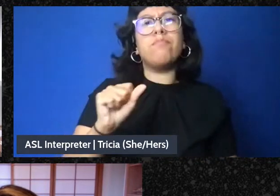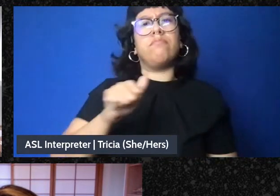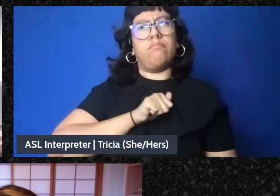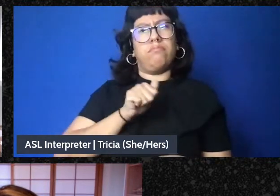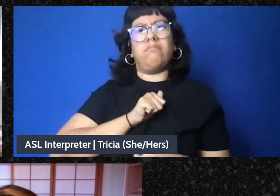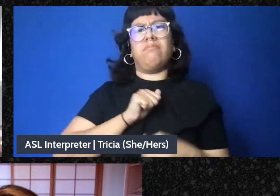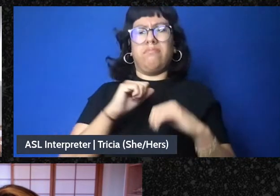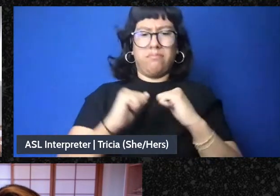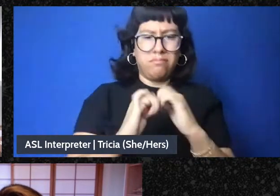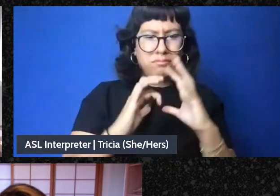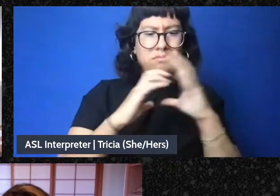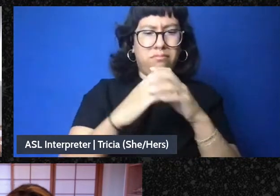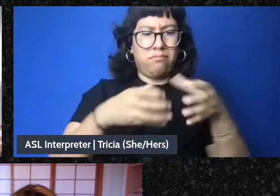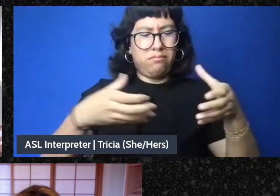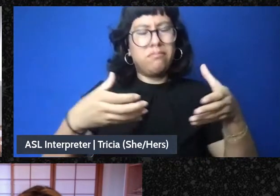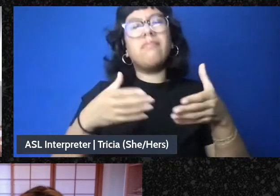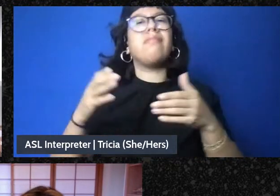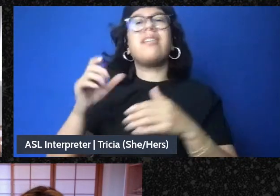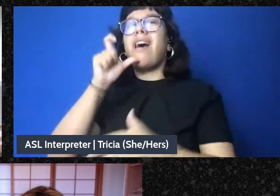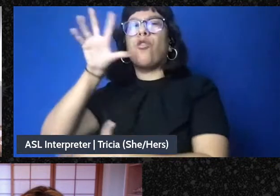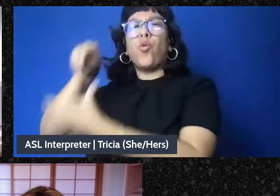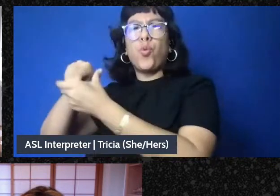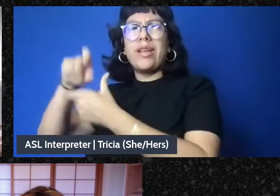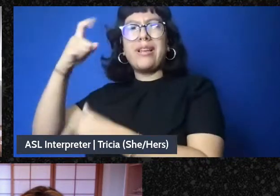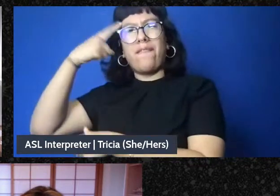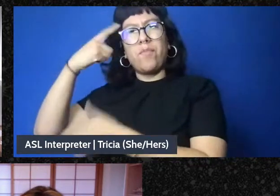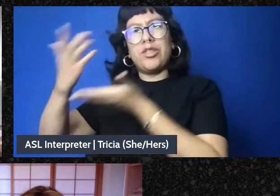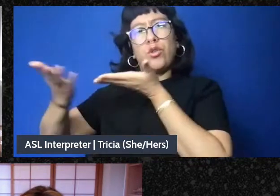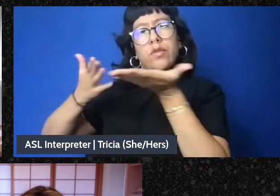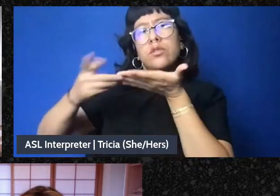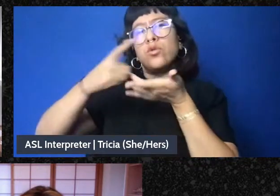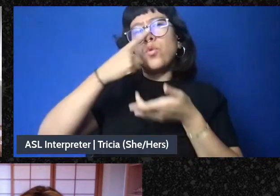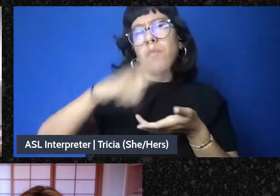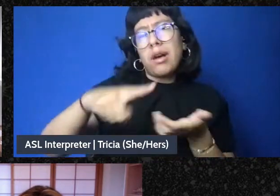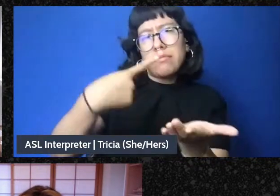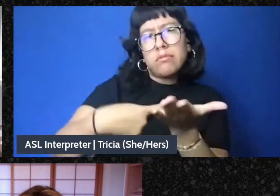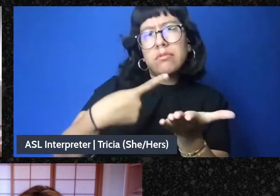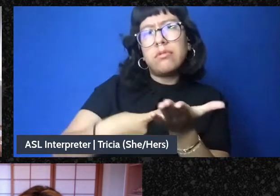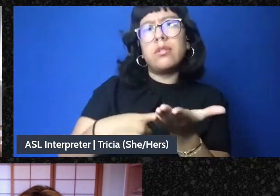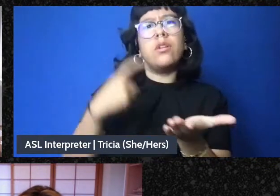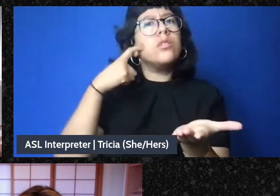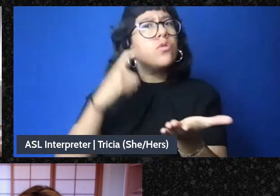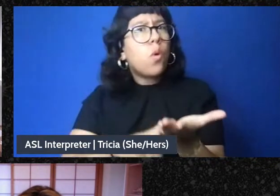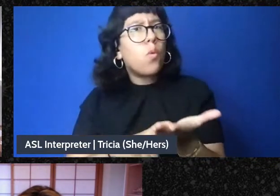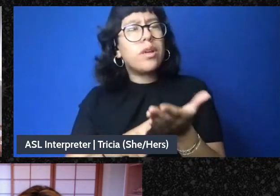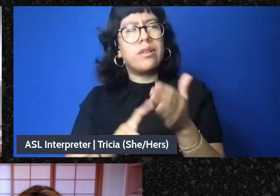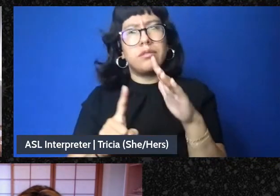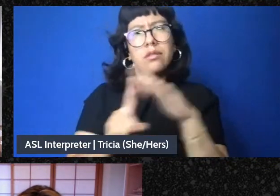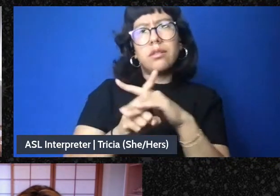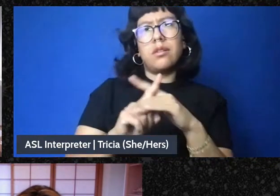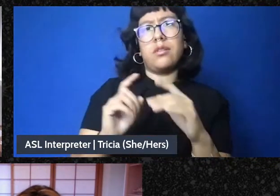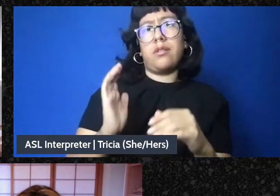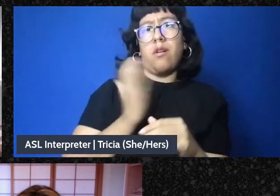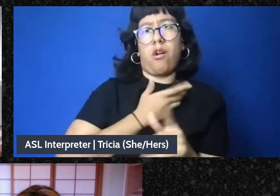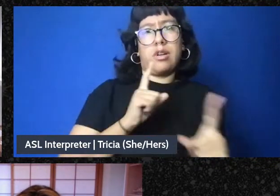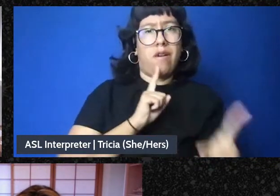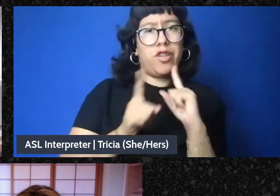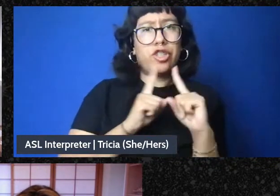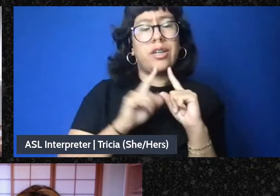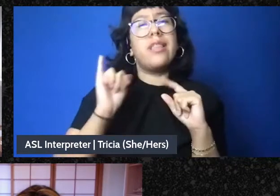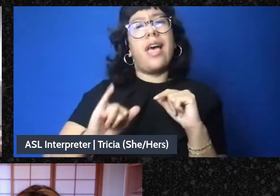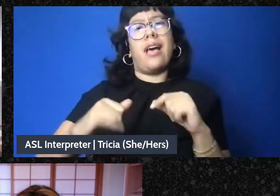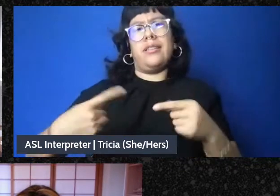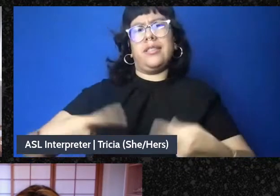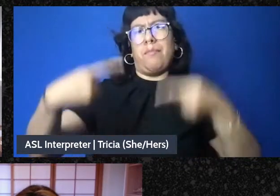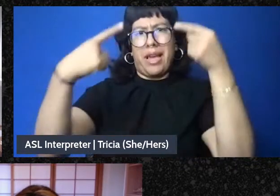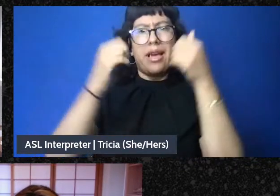government services. Can you speak maybe to the tensions then that are emerging in our conversation in this debate, in that debate about